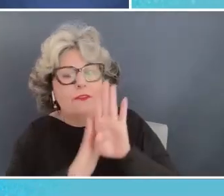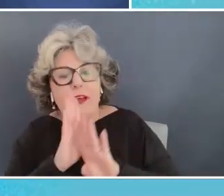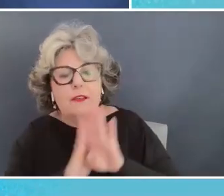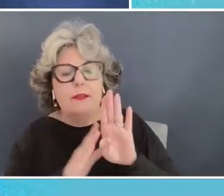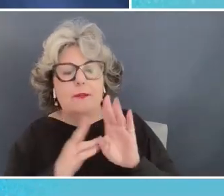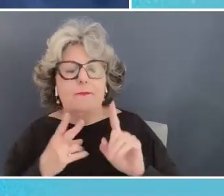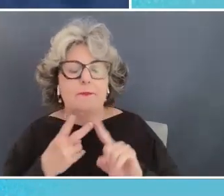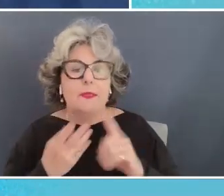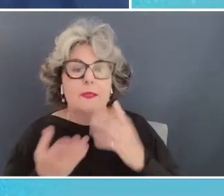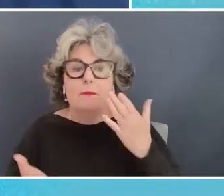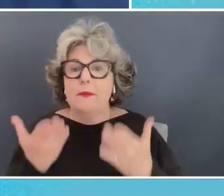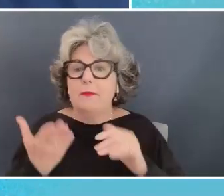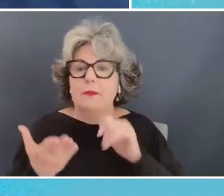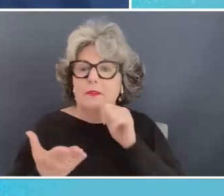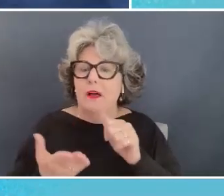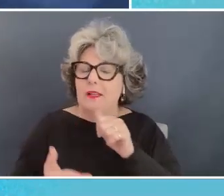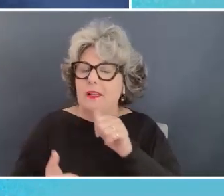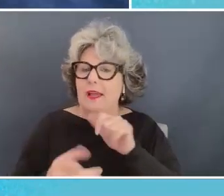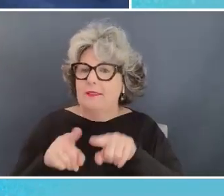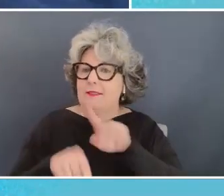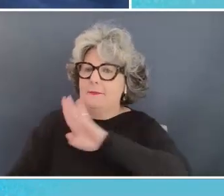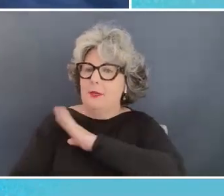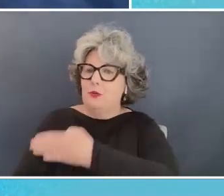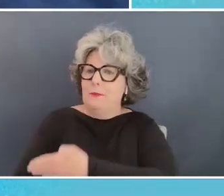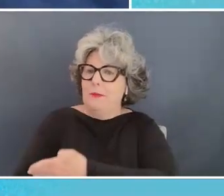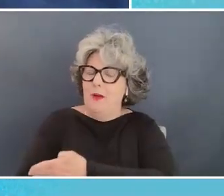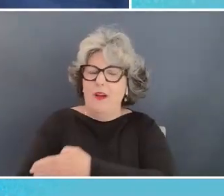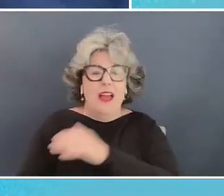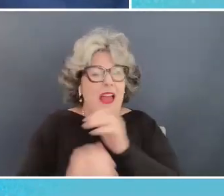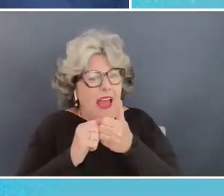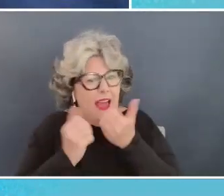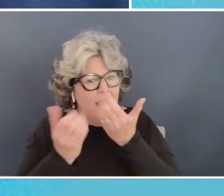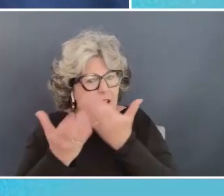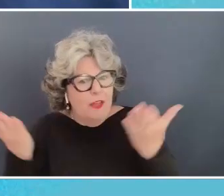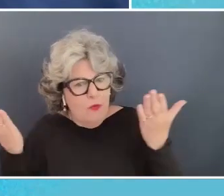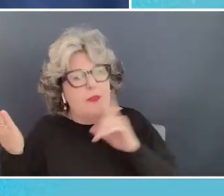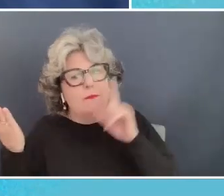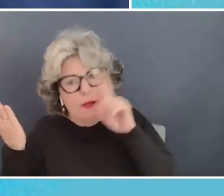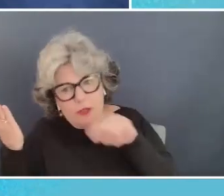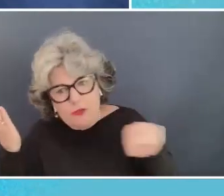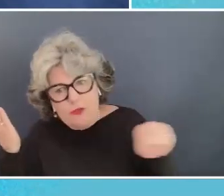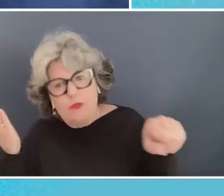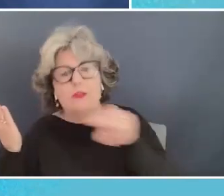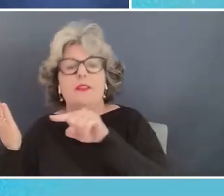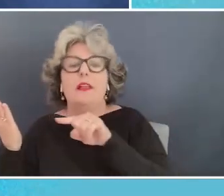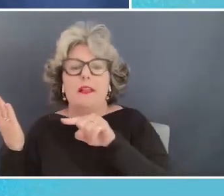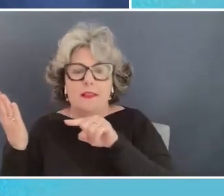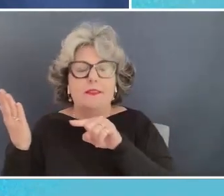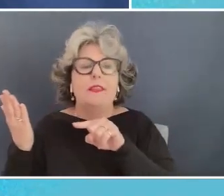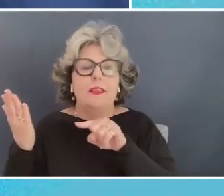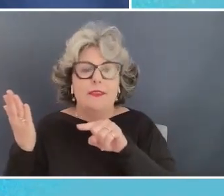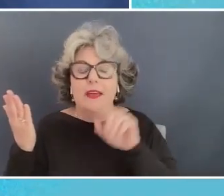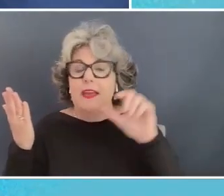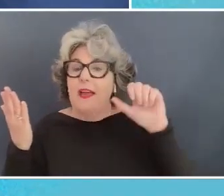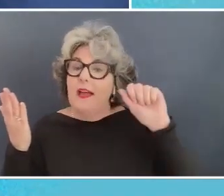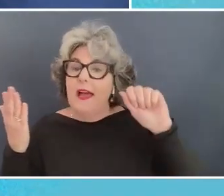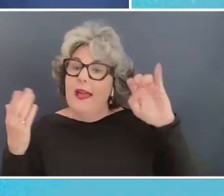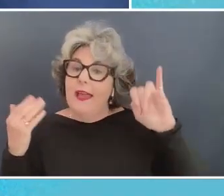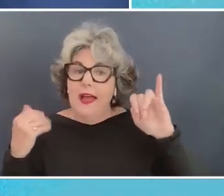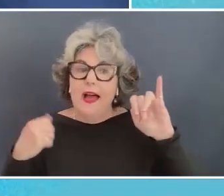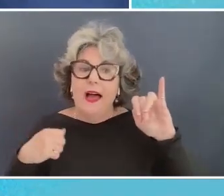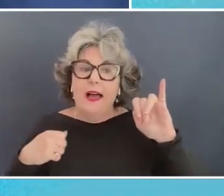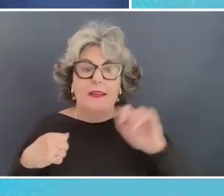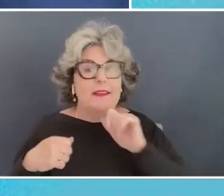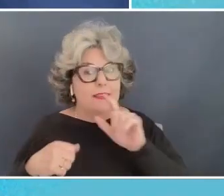less empowered how is it that we ensure that artificial intelligence is a tool